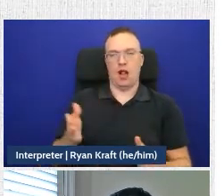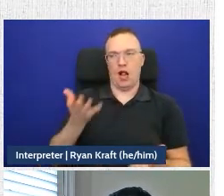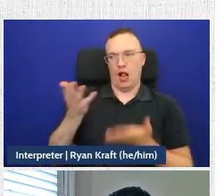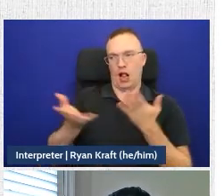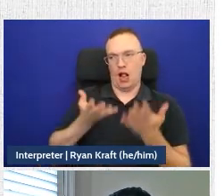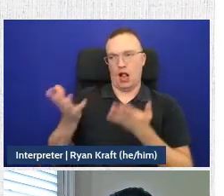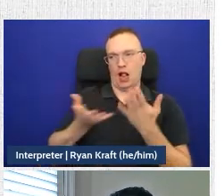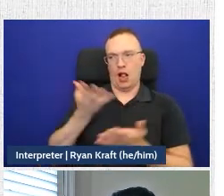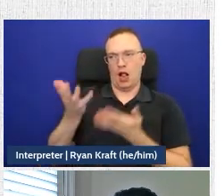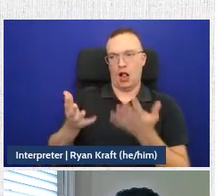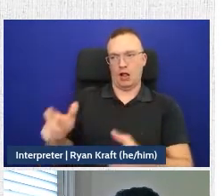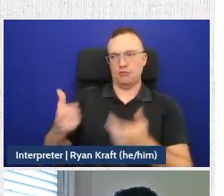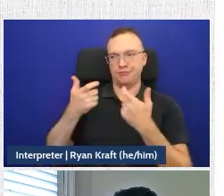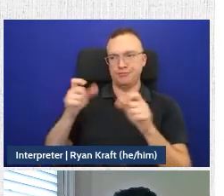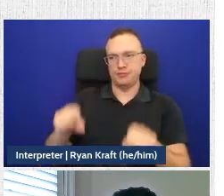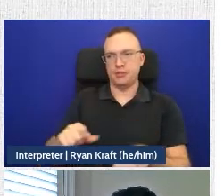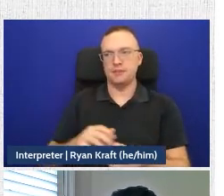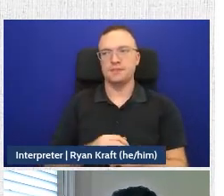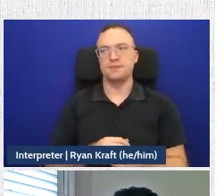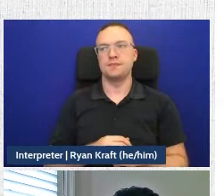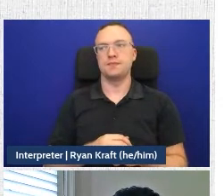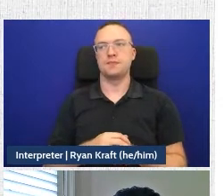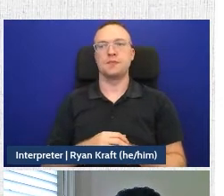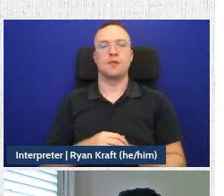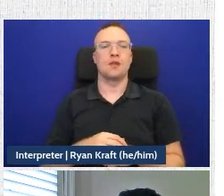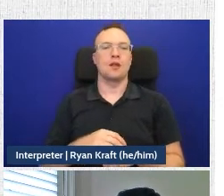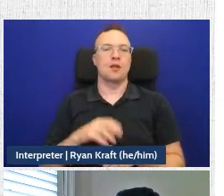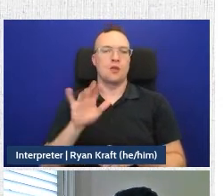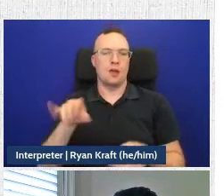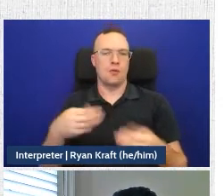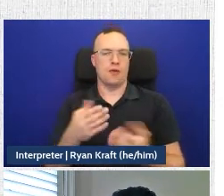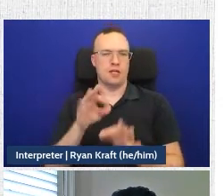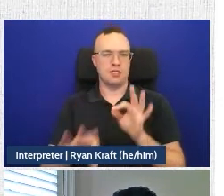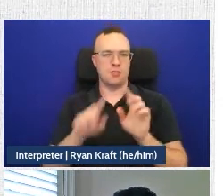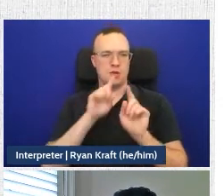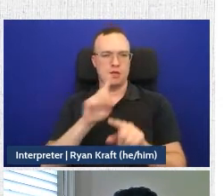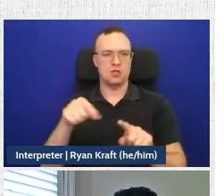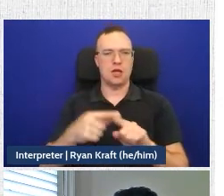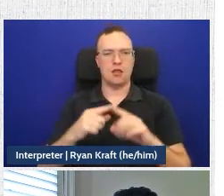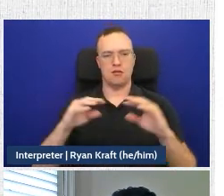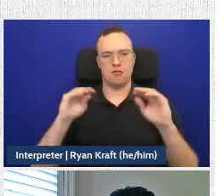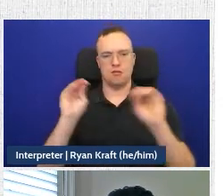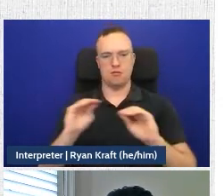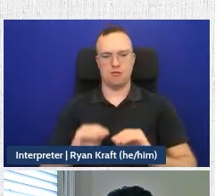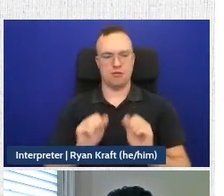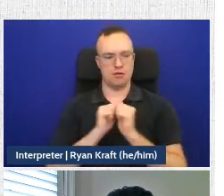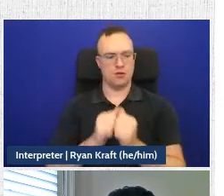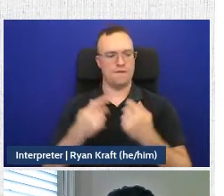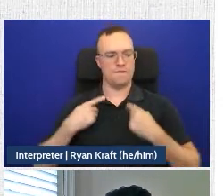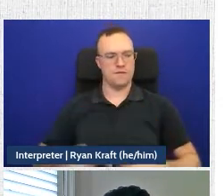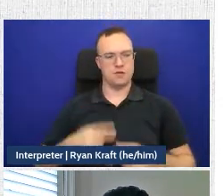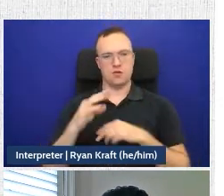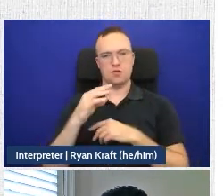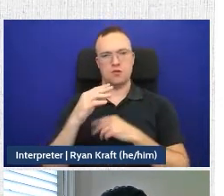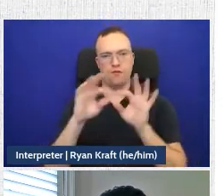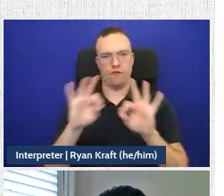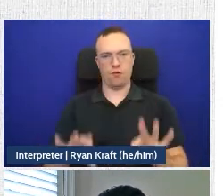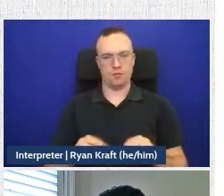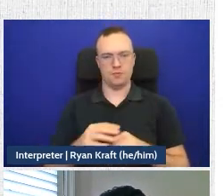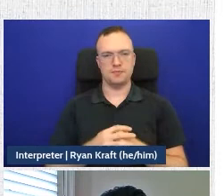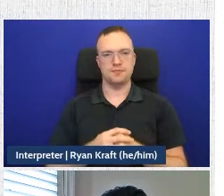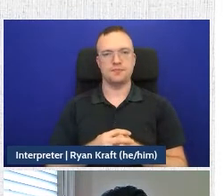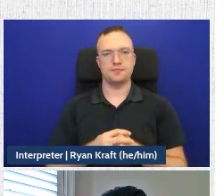document we provide users actually provides them with simple answers that they can then parse into their physical forms. Furthermore,